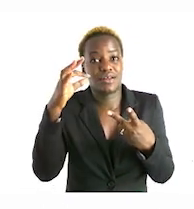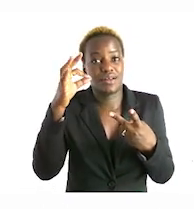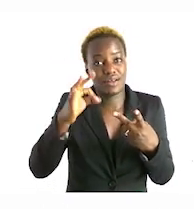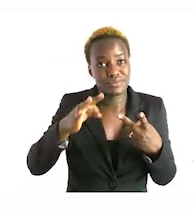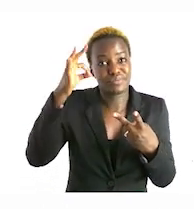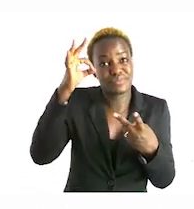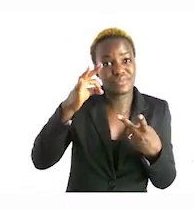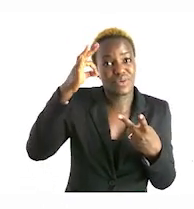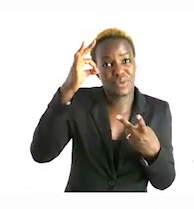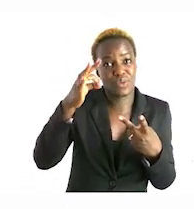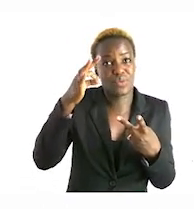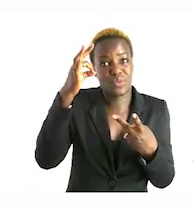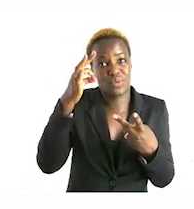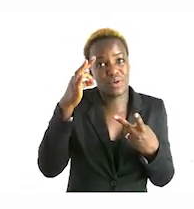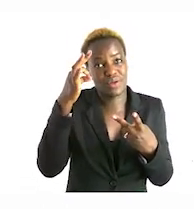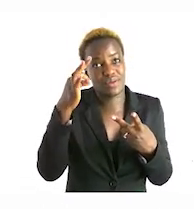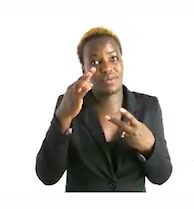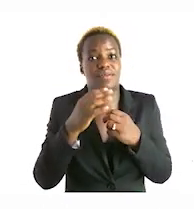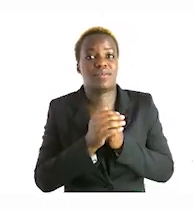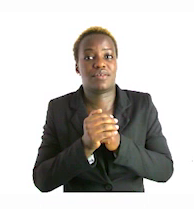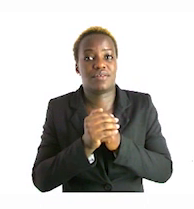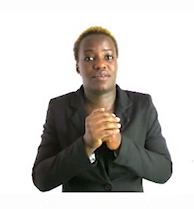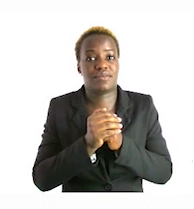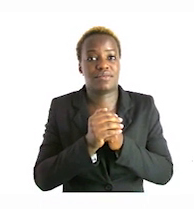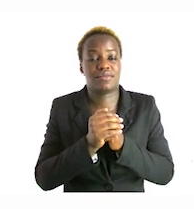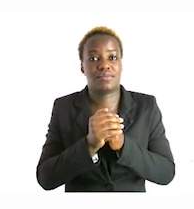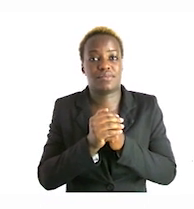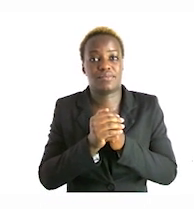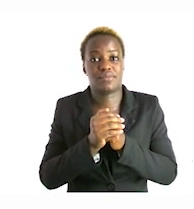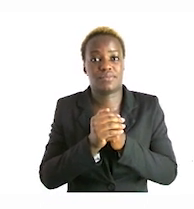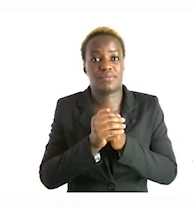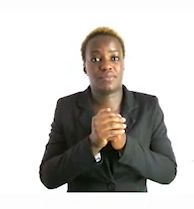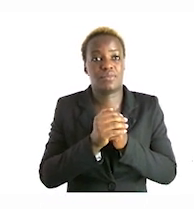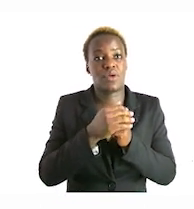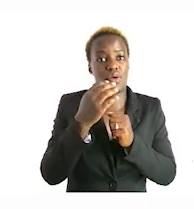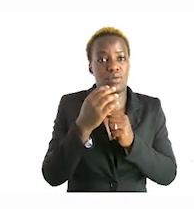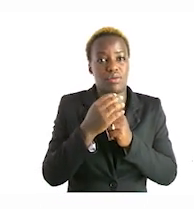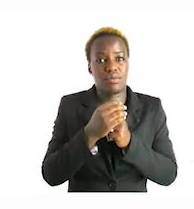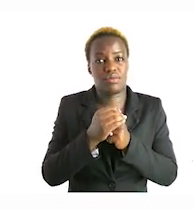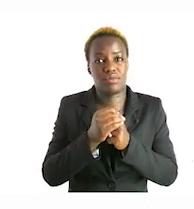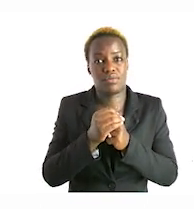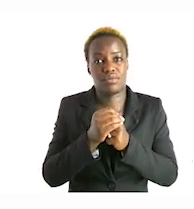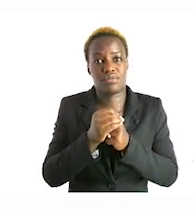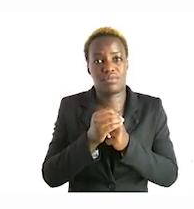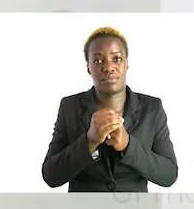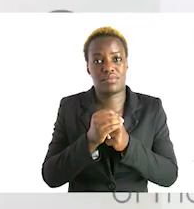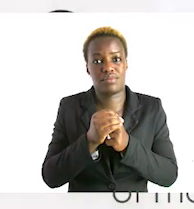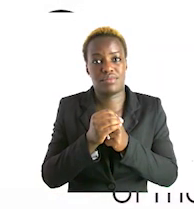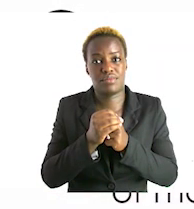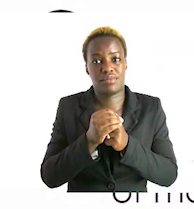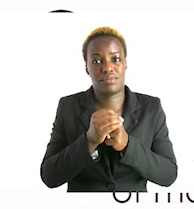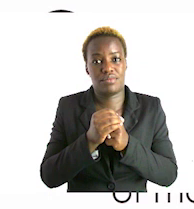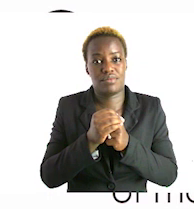dollar and we have the choir which is also 40 namibian dollar but the question says